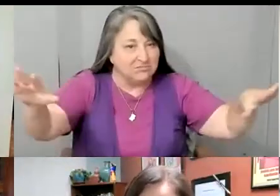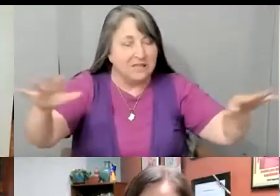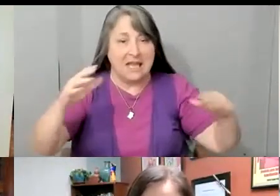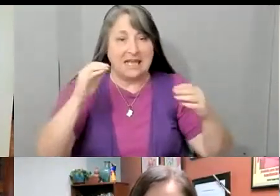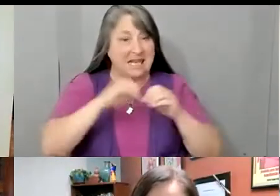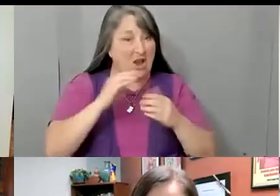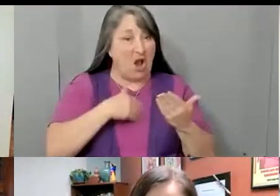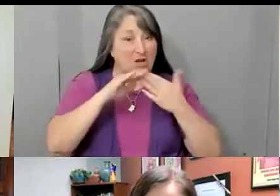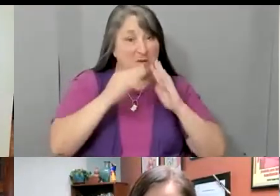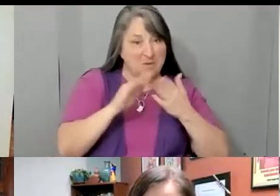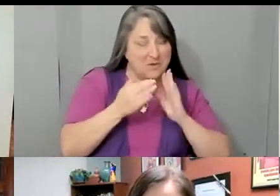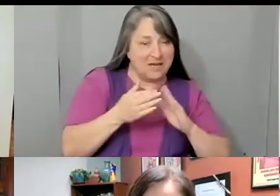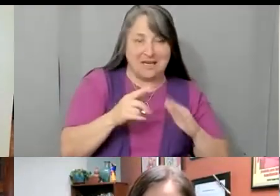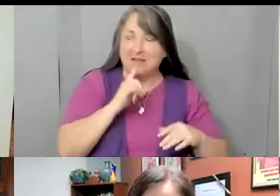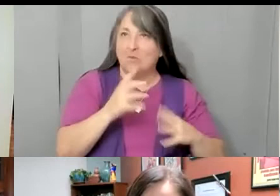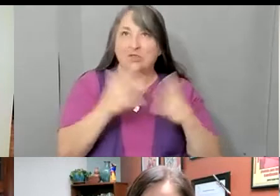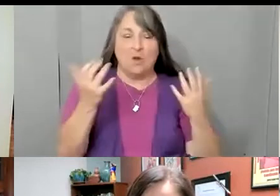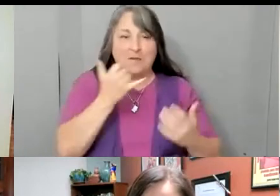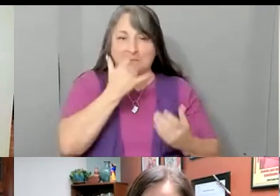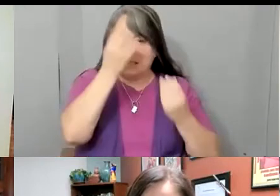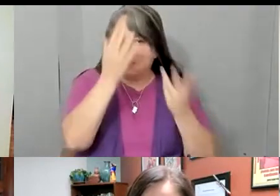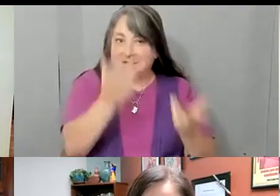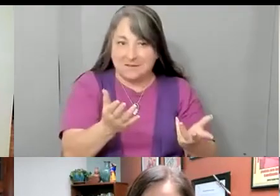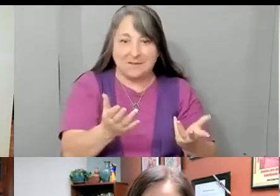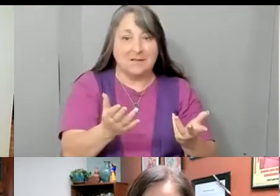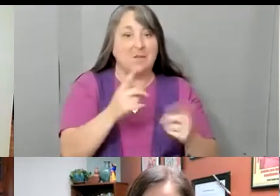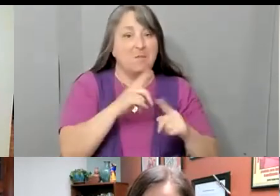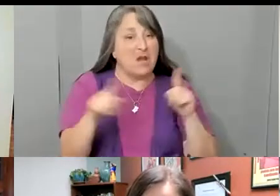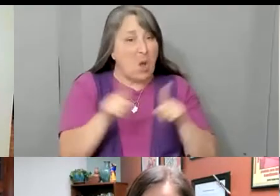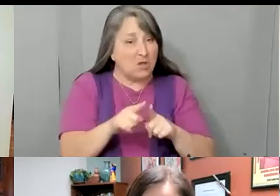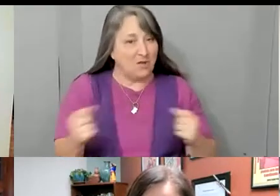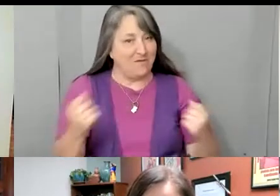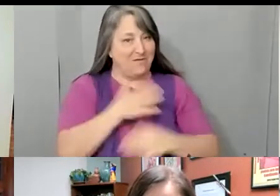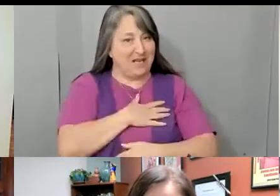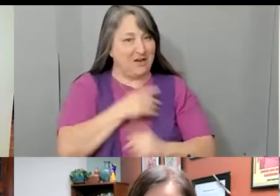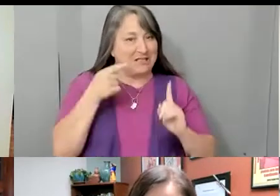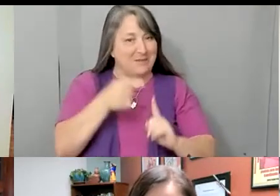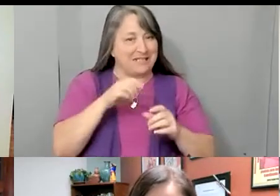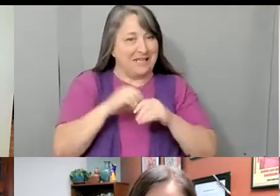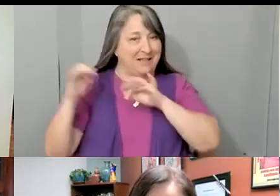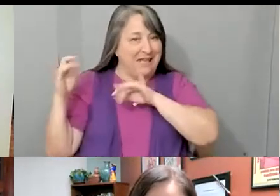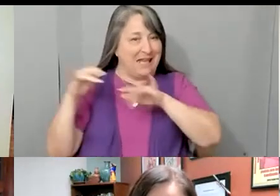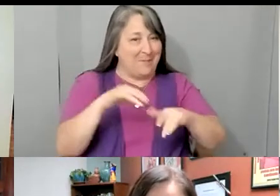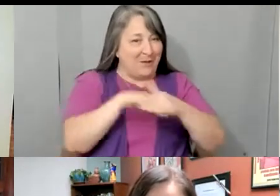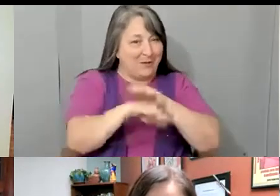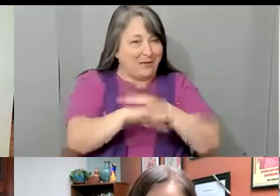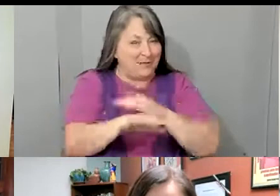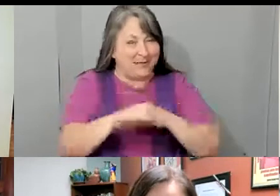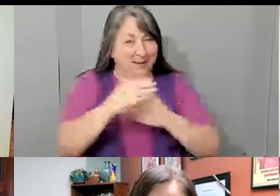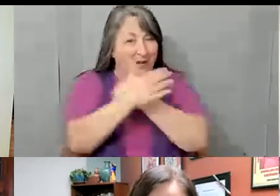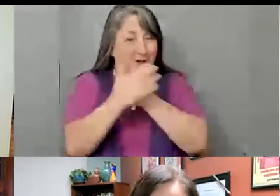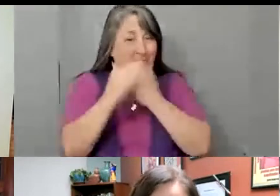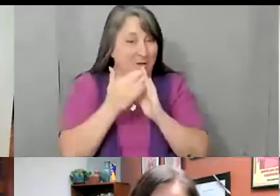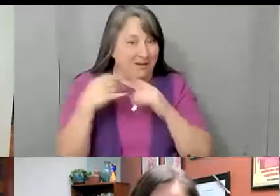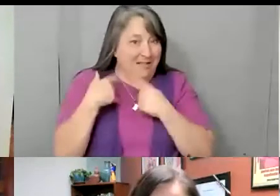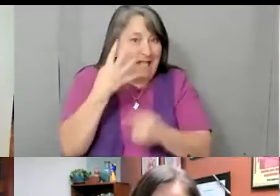Trump-driven as much as it just misinformation, but also a fear, especially in the immigrant community, of, you know, after the last four years